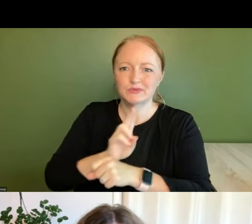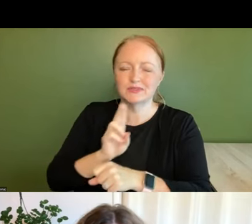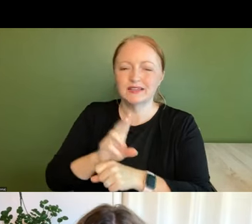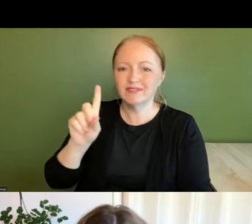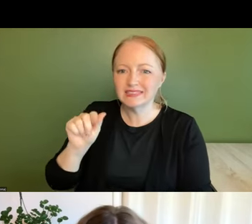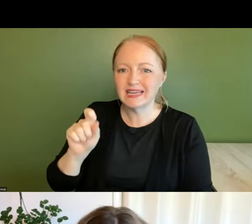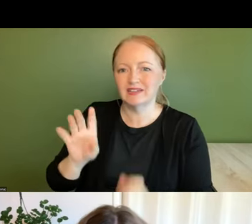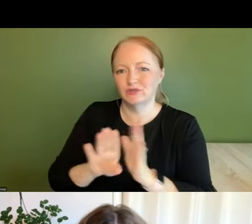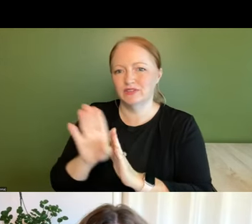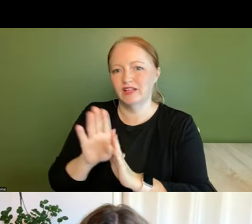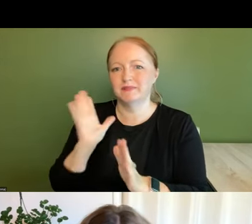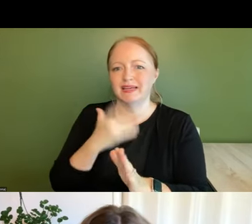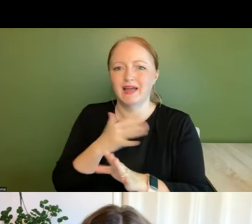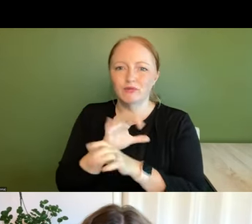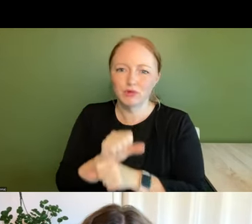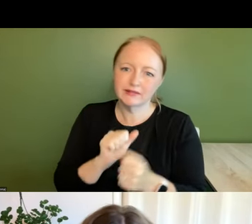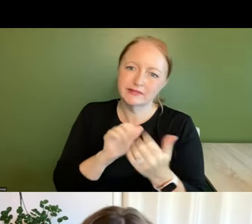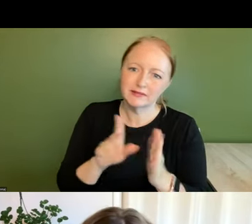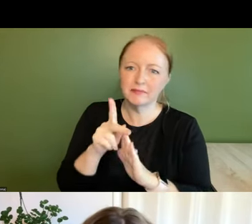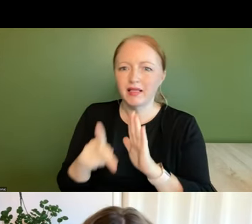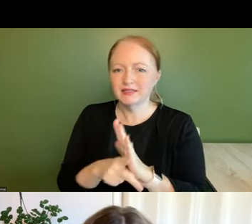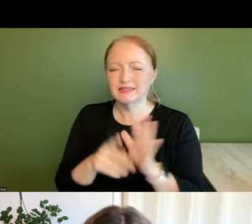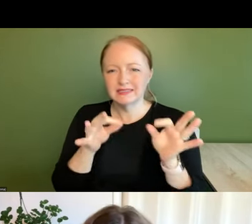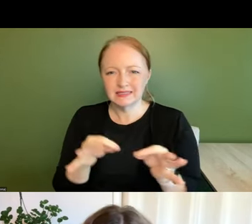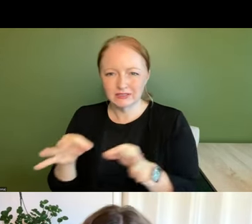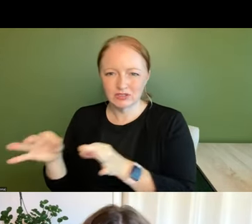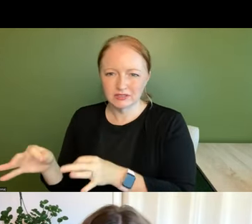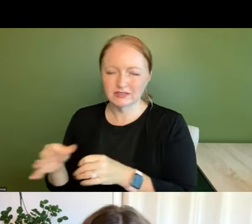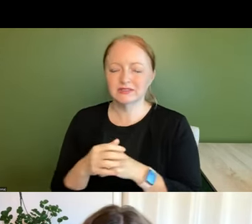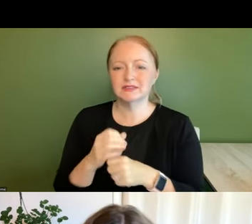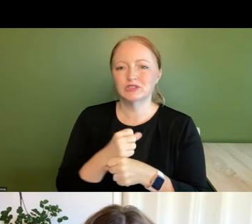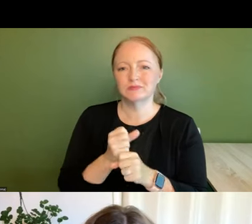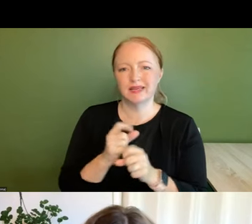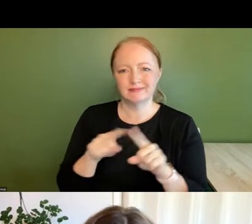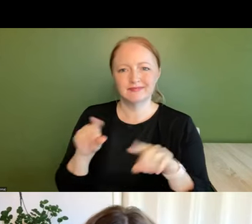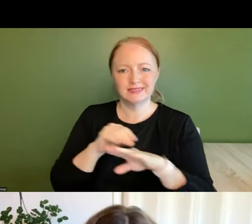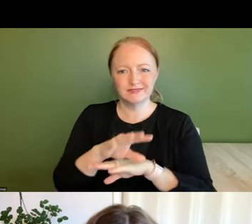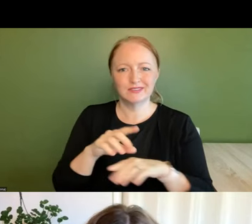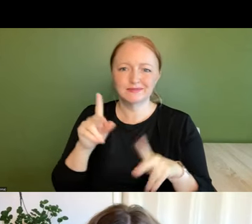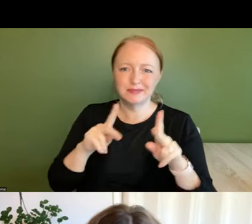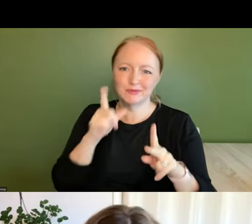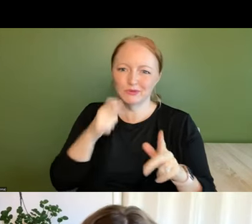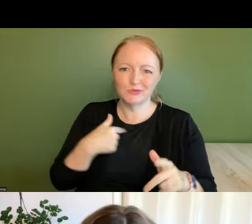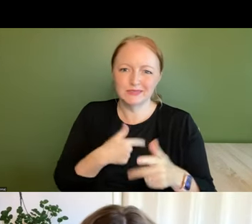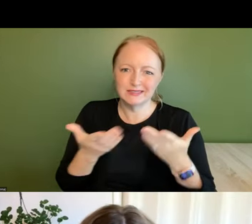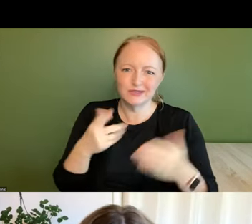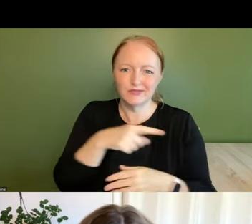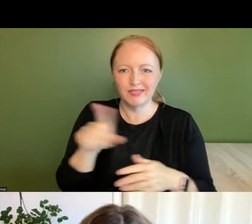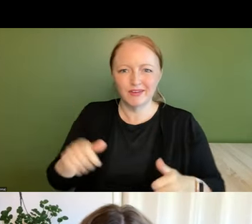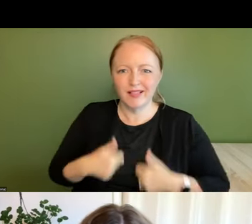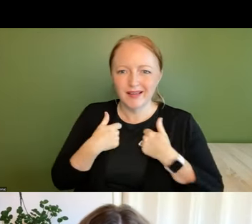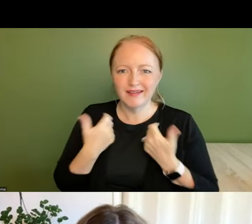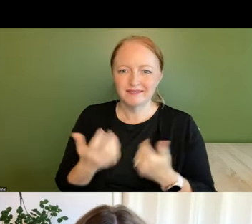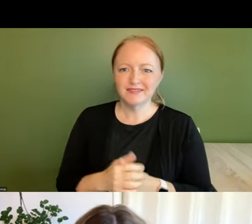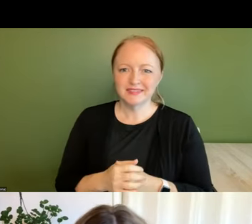data in developing our practices our policies our decisions to make a difference in the lives of the people we serve you